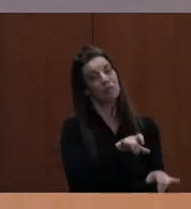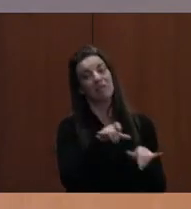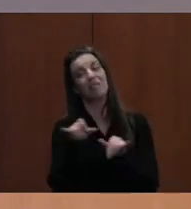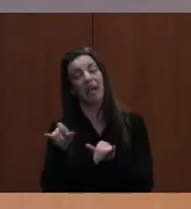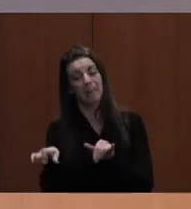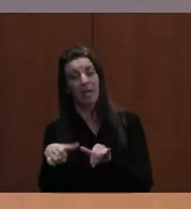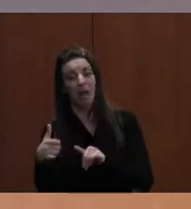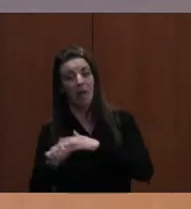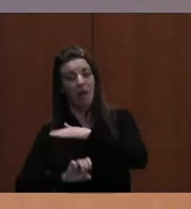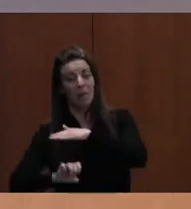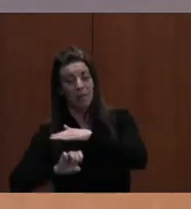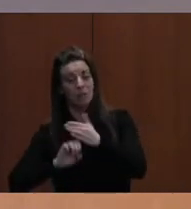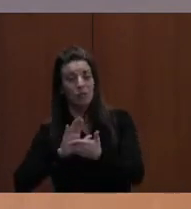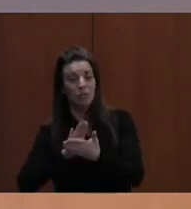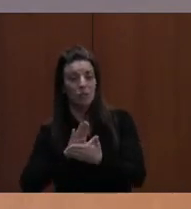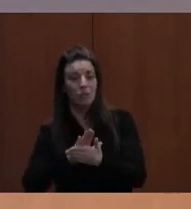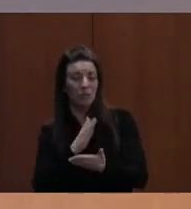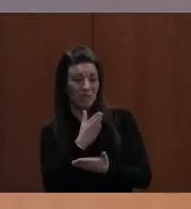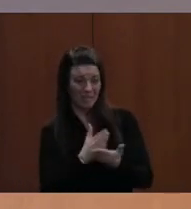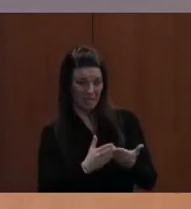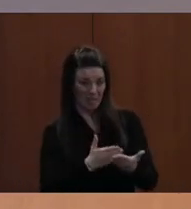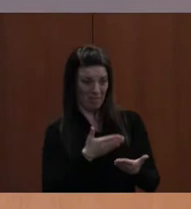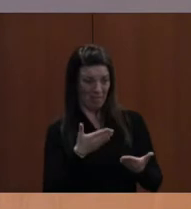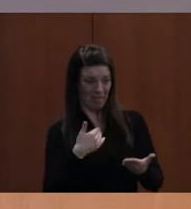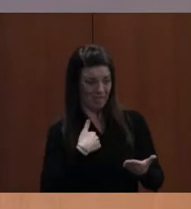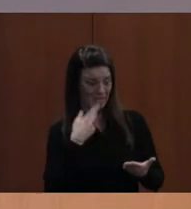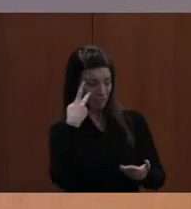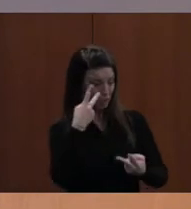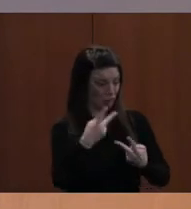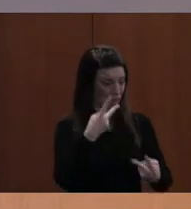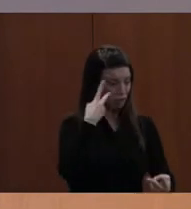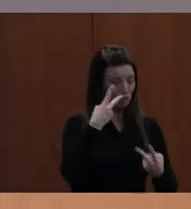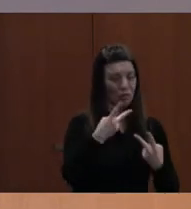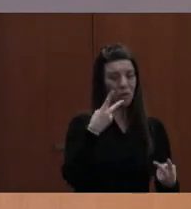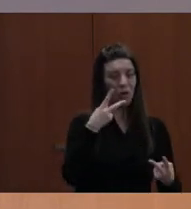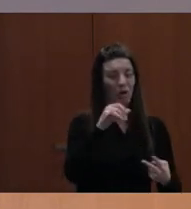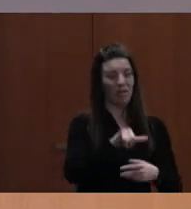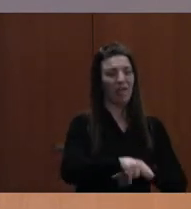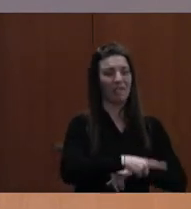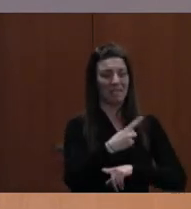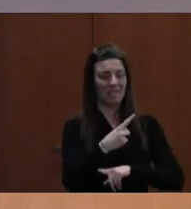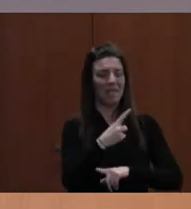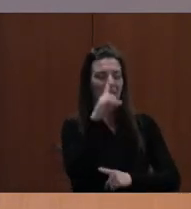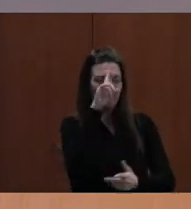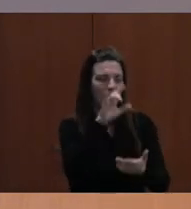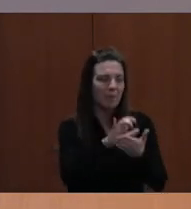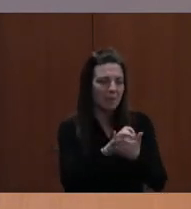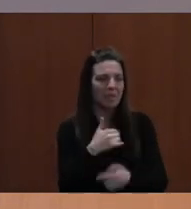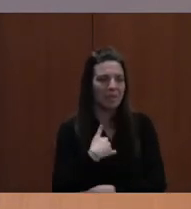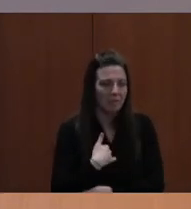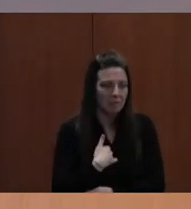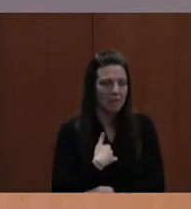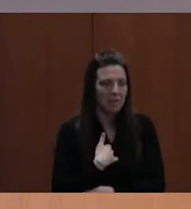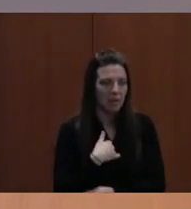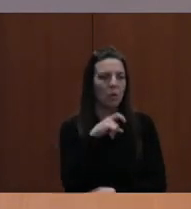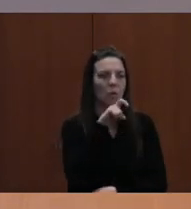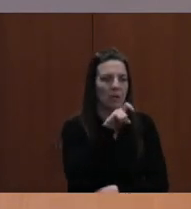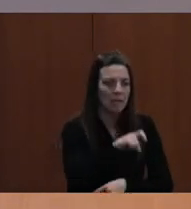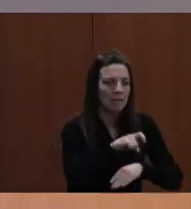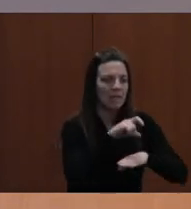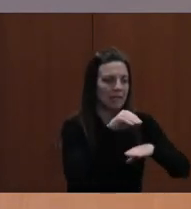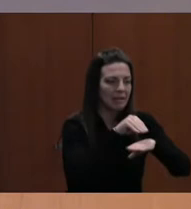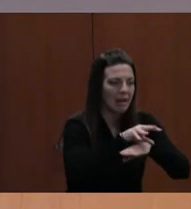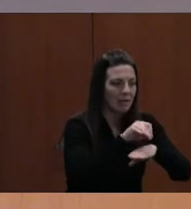some of the things that I saw that day, believe me, we need counselors, we need social